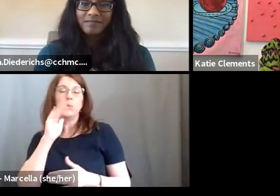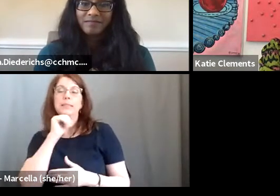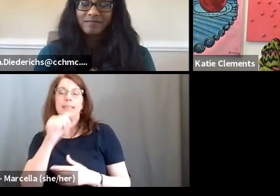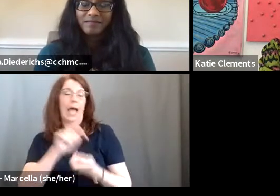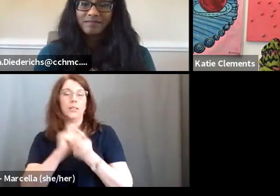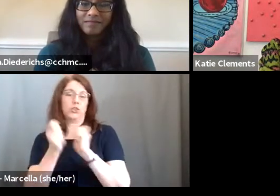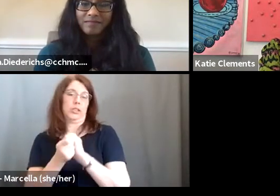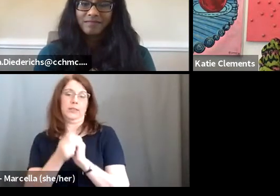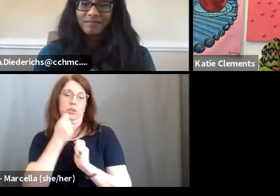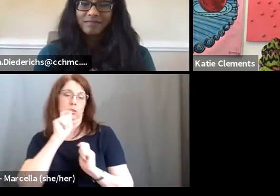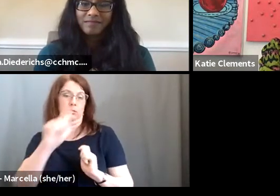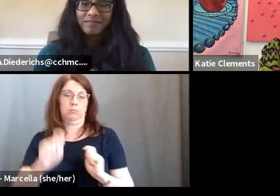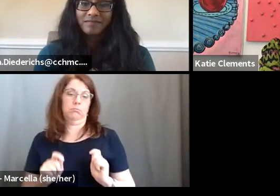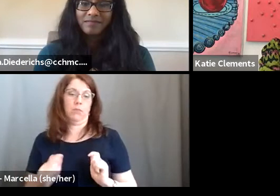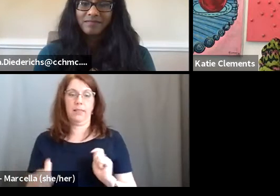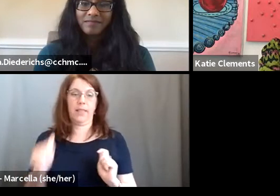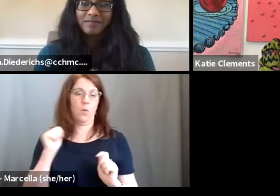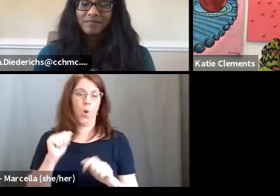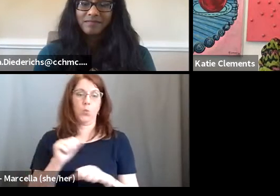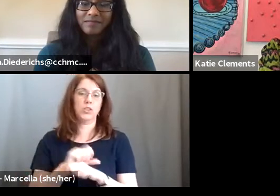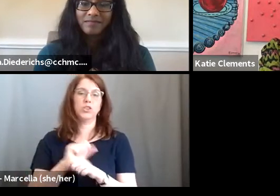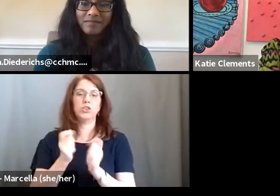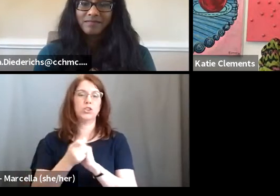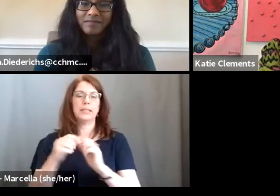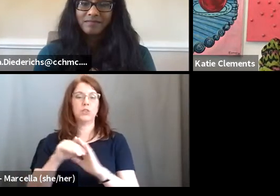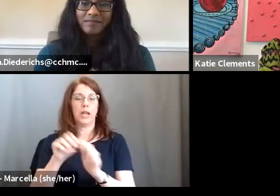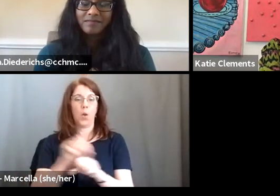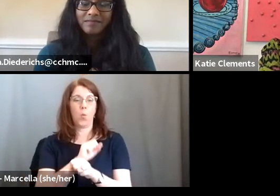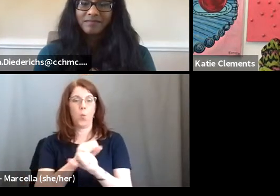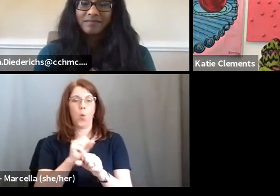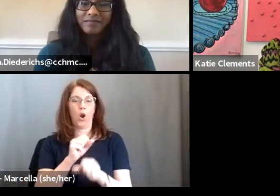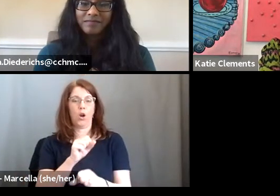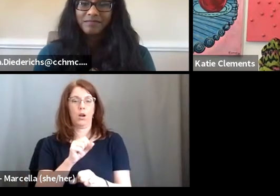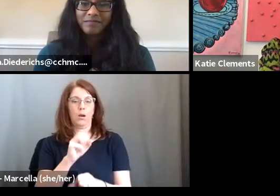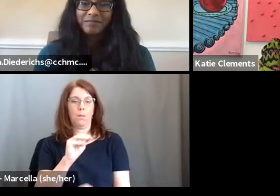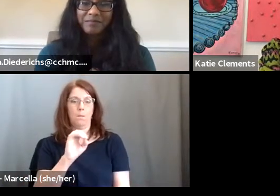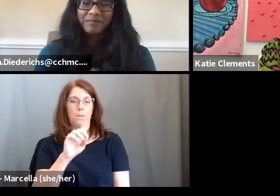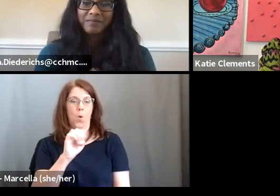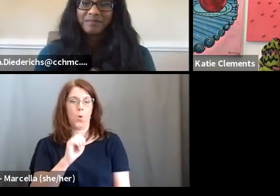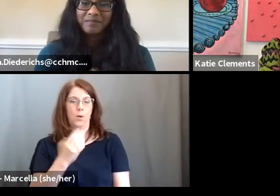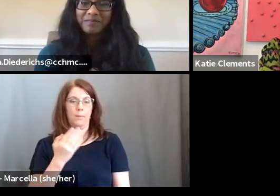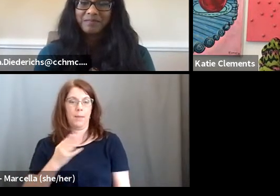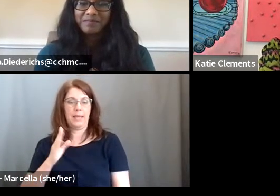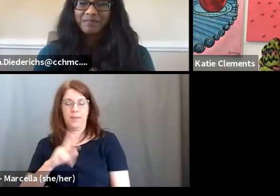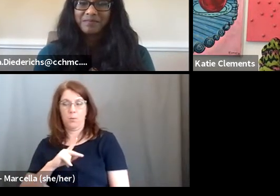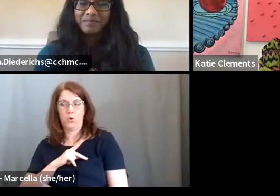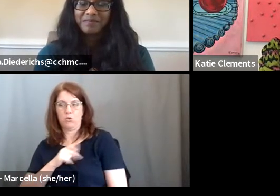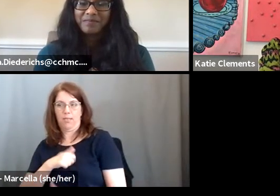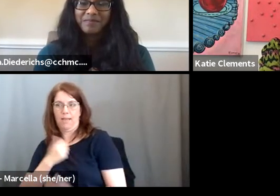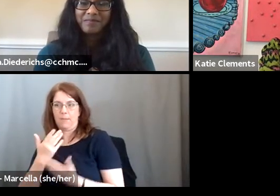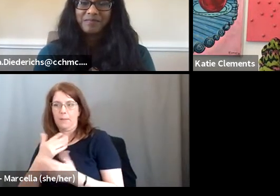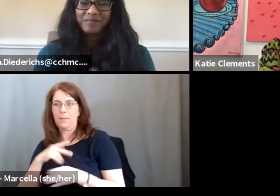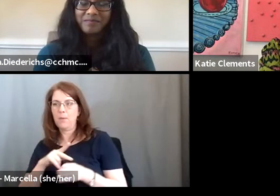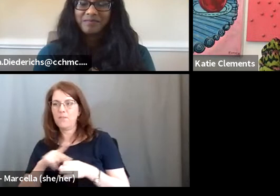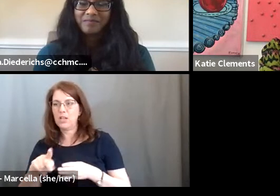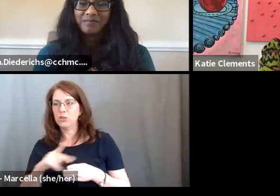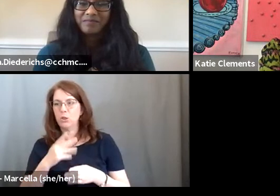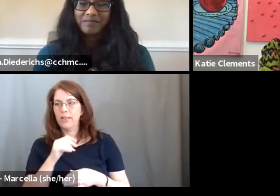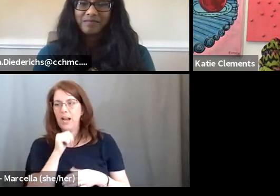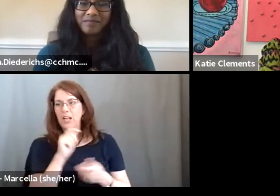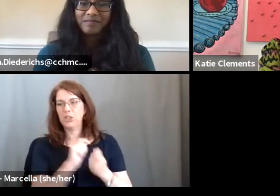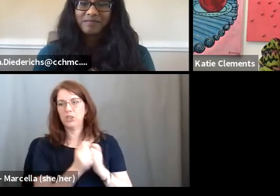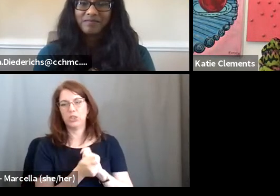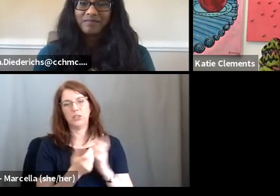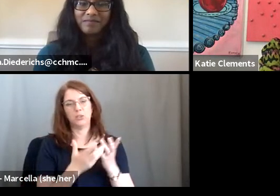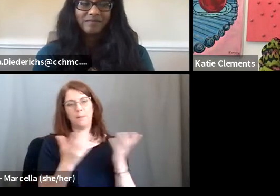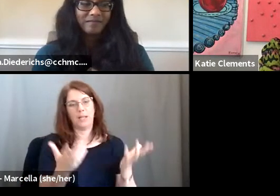just, they're not going to change in a work mode anyway. Maybe if their personal life is very important to them, they might, but professionally, they're probably not going to change